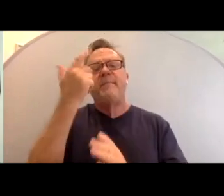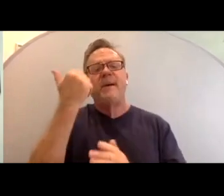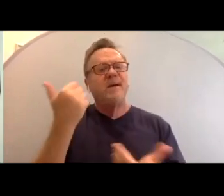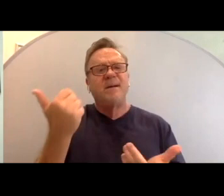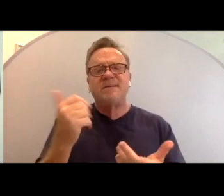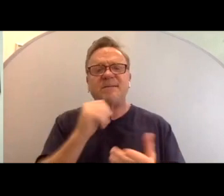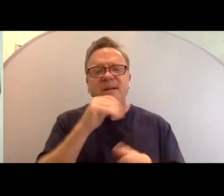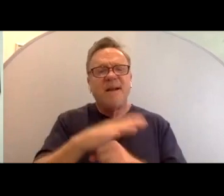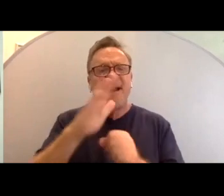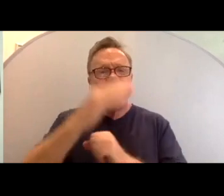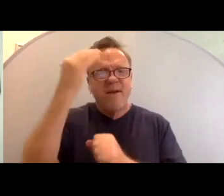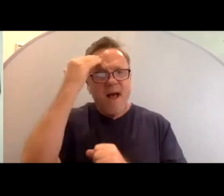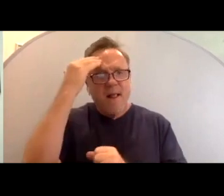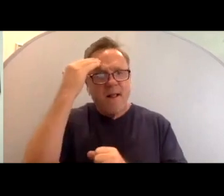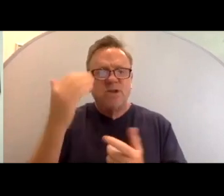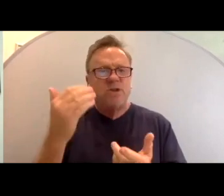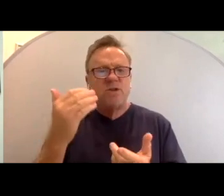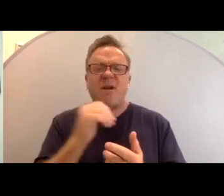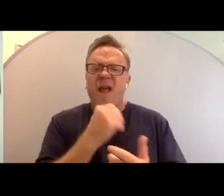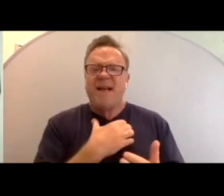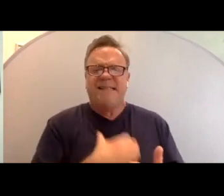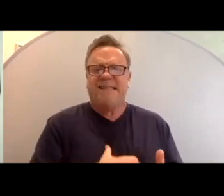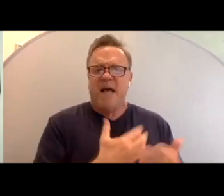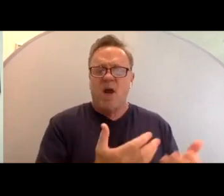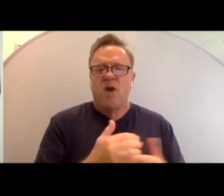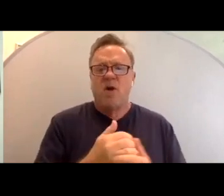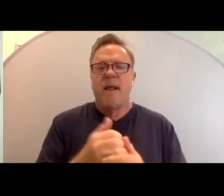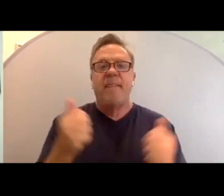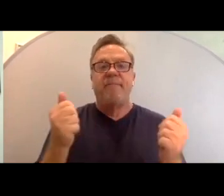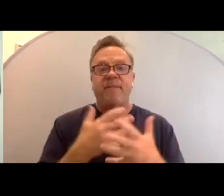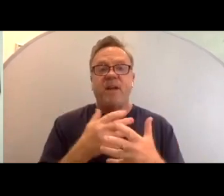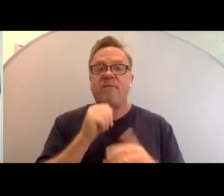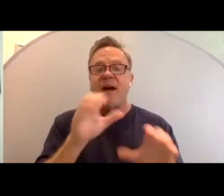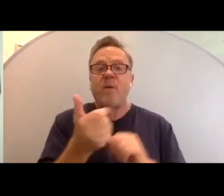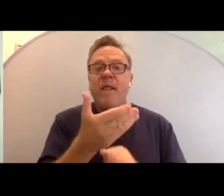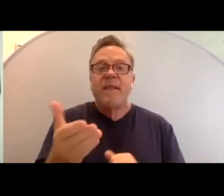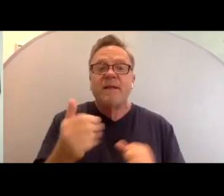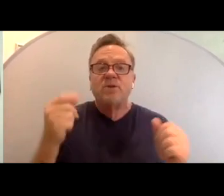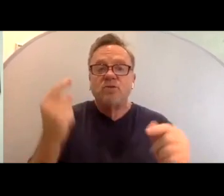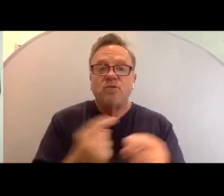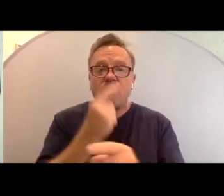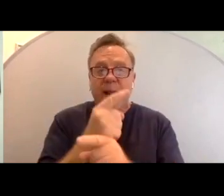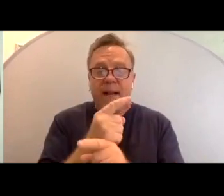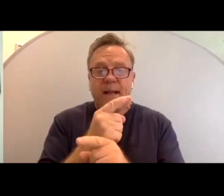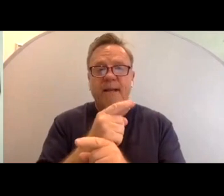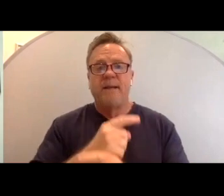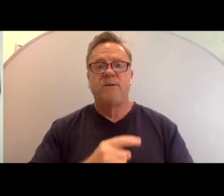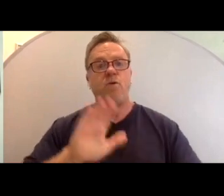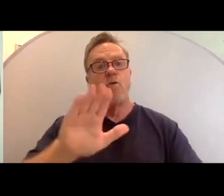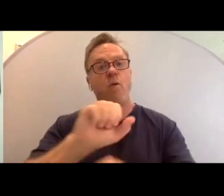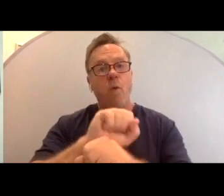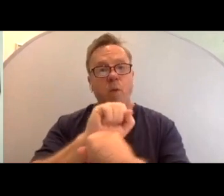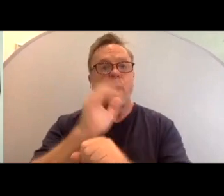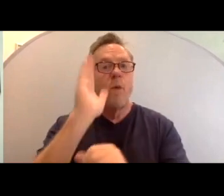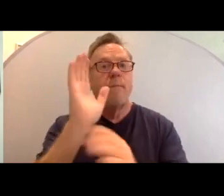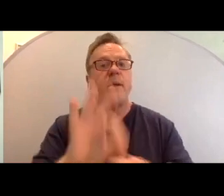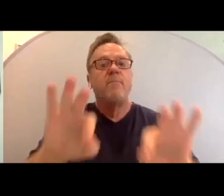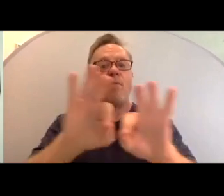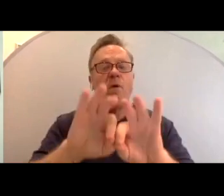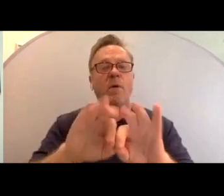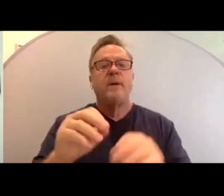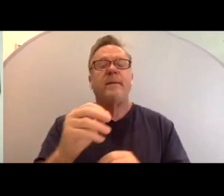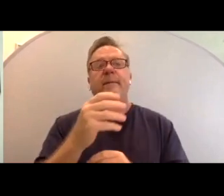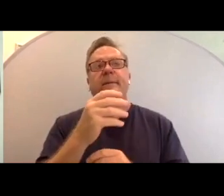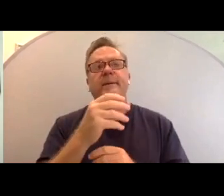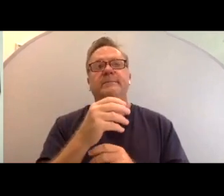knowledge not desire. and also for fear of not doing things correctly. So your work is going to be important in